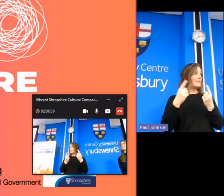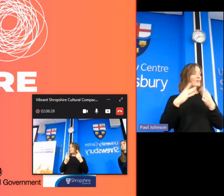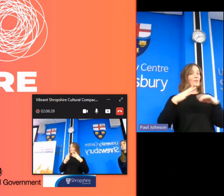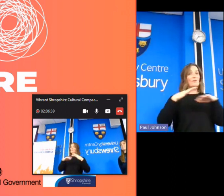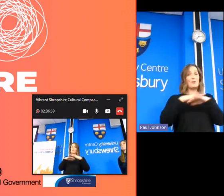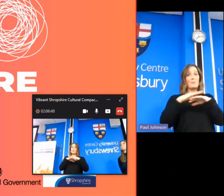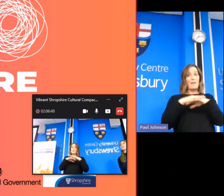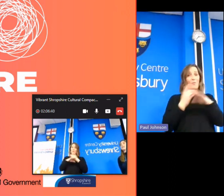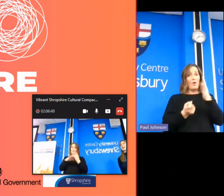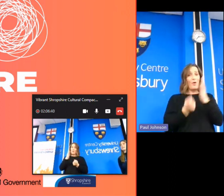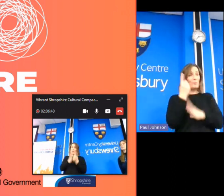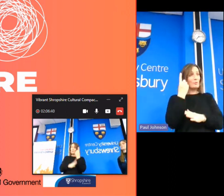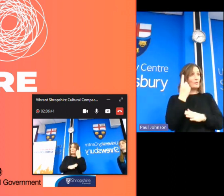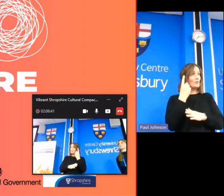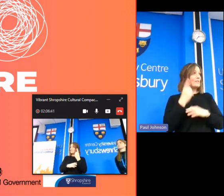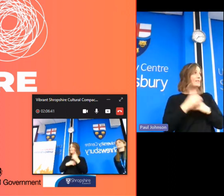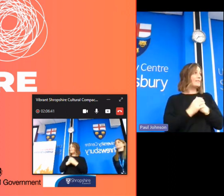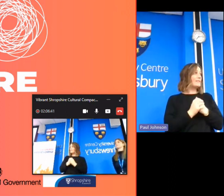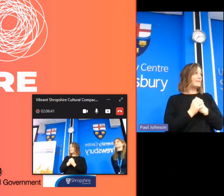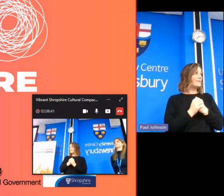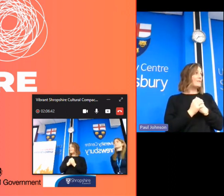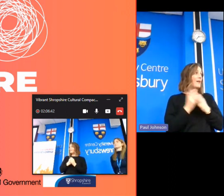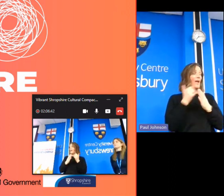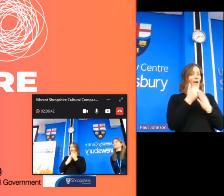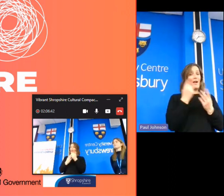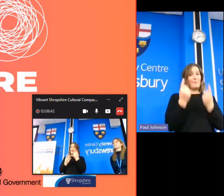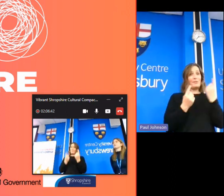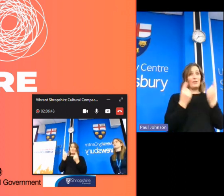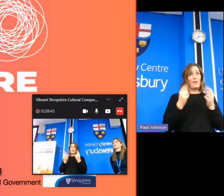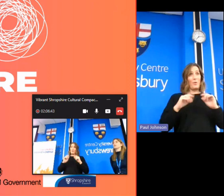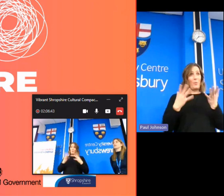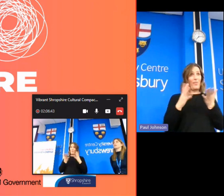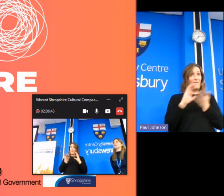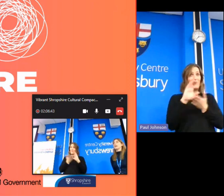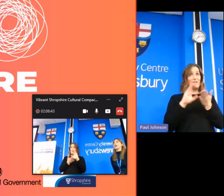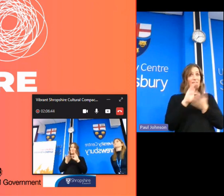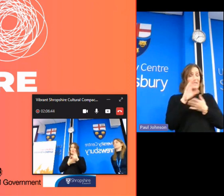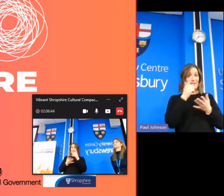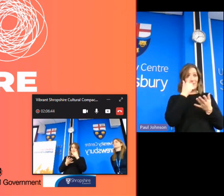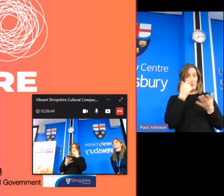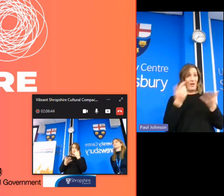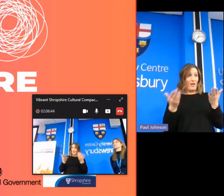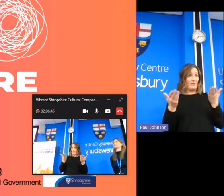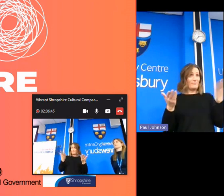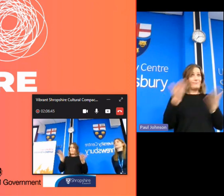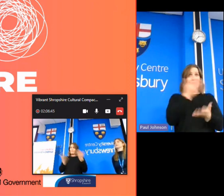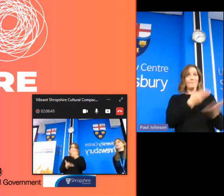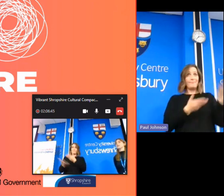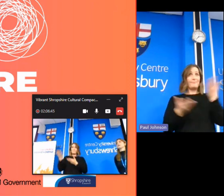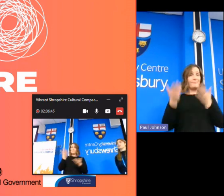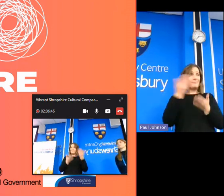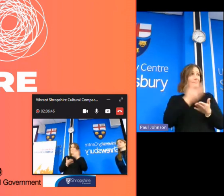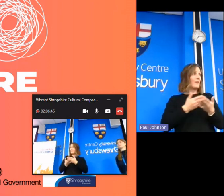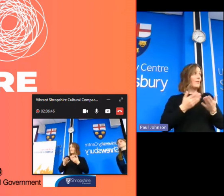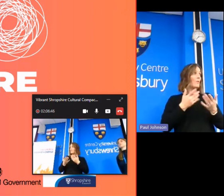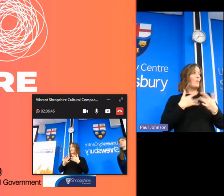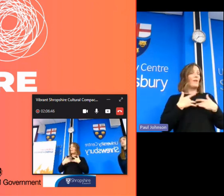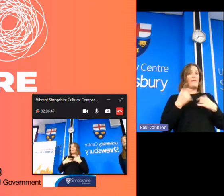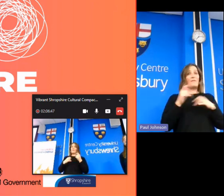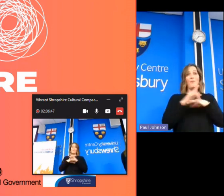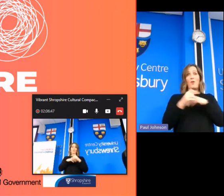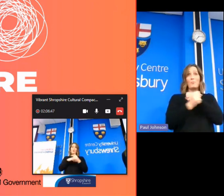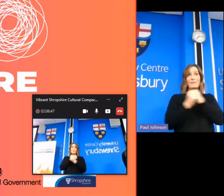some networking opportunities yes help each other without funding yeah we can get performance spaces yeah